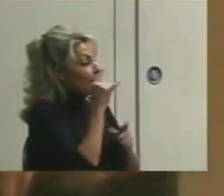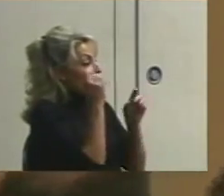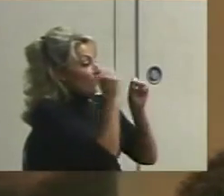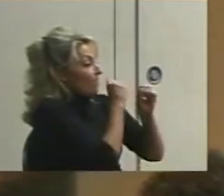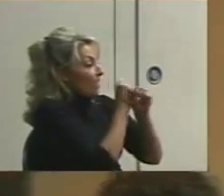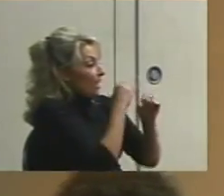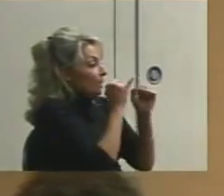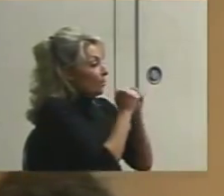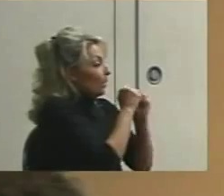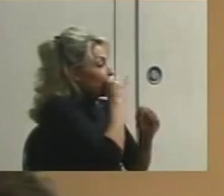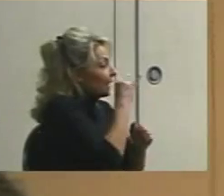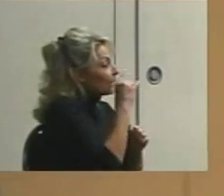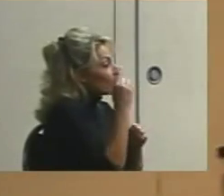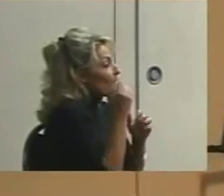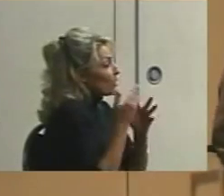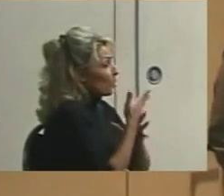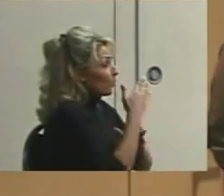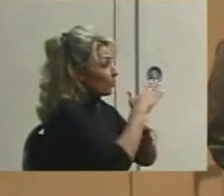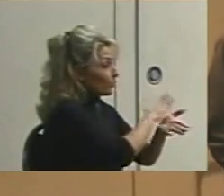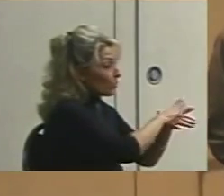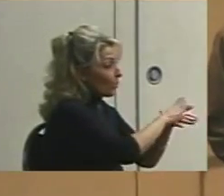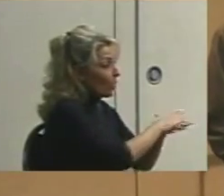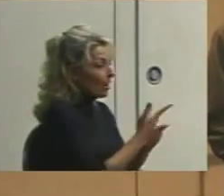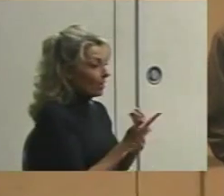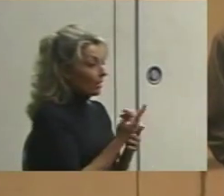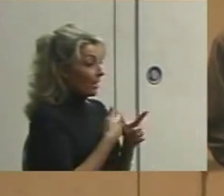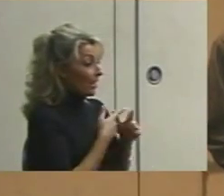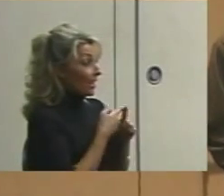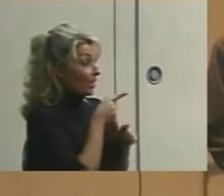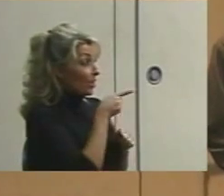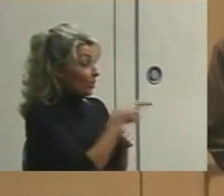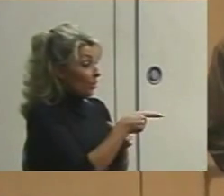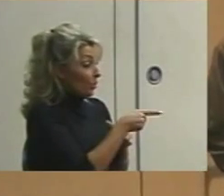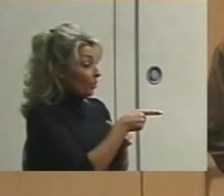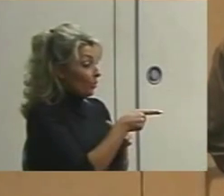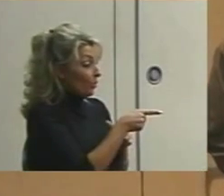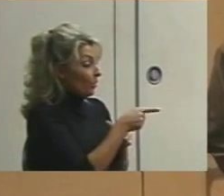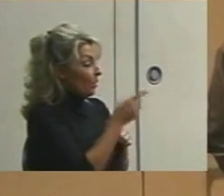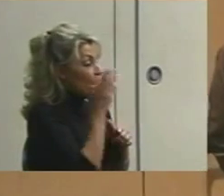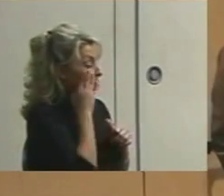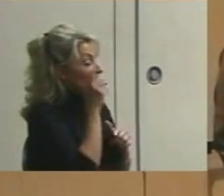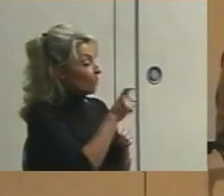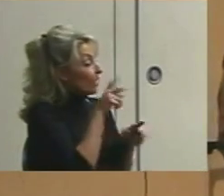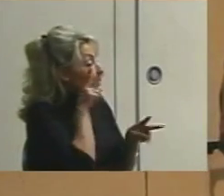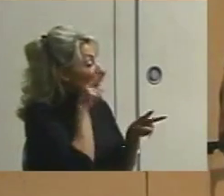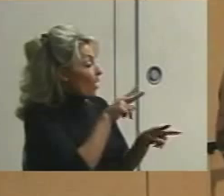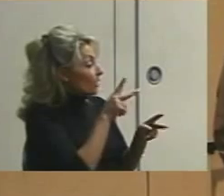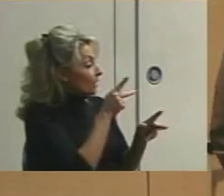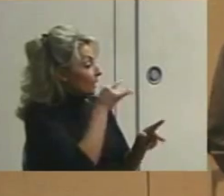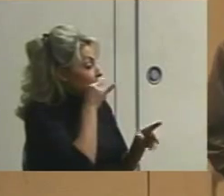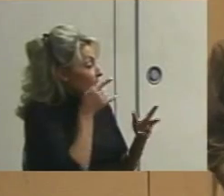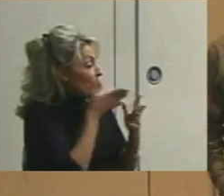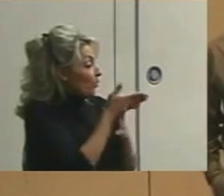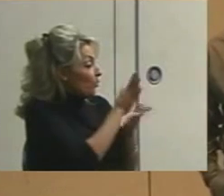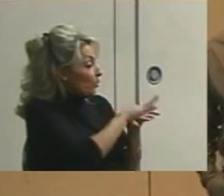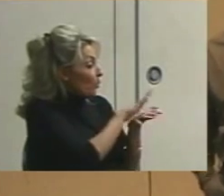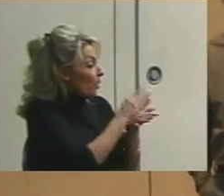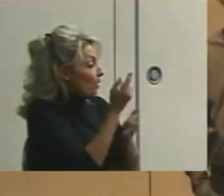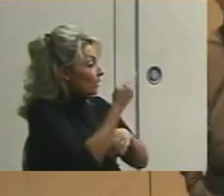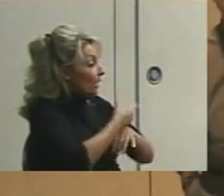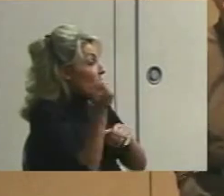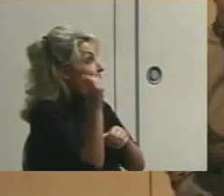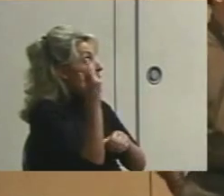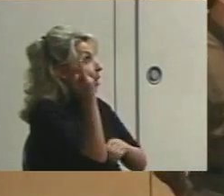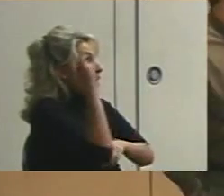you've just defined watching this kid everywhere all over the school. But if you say this is a problem during